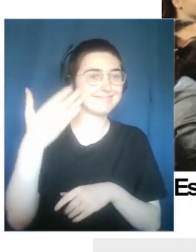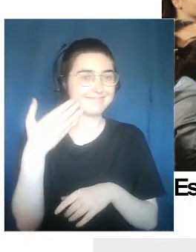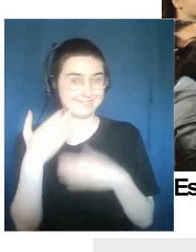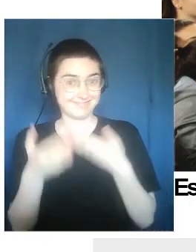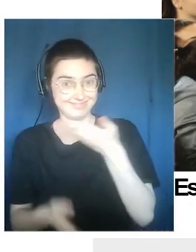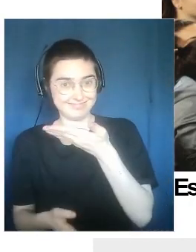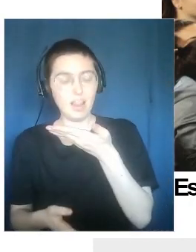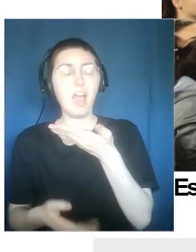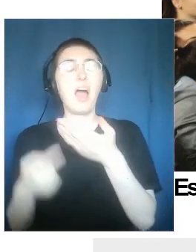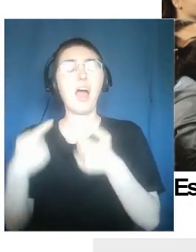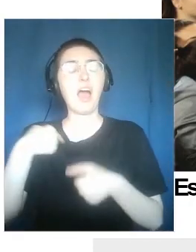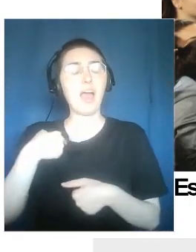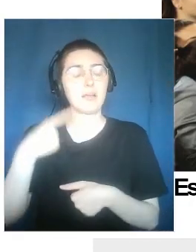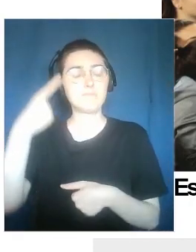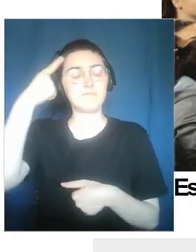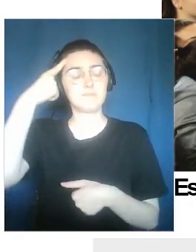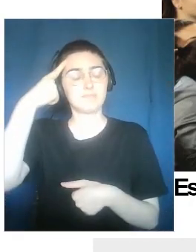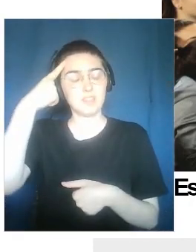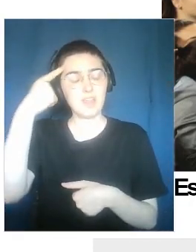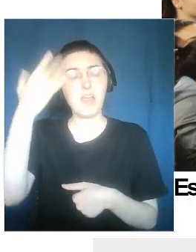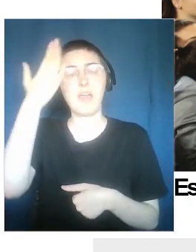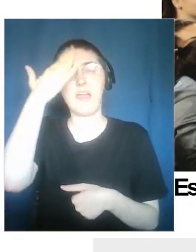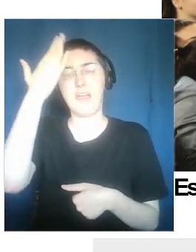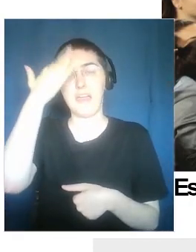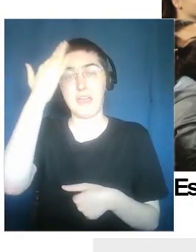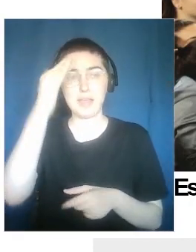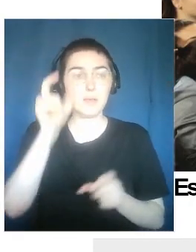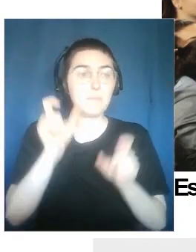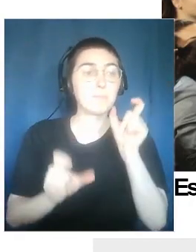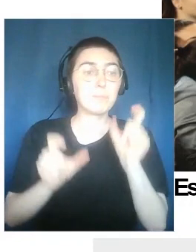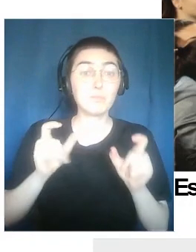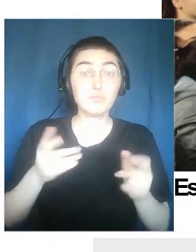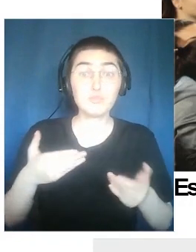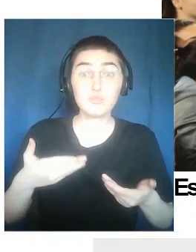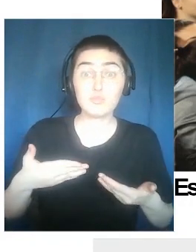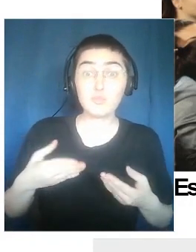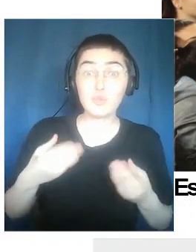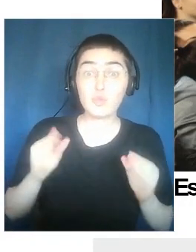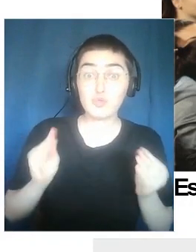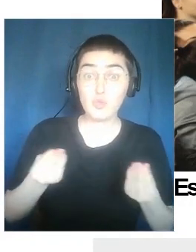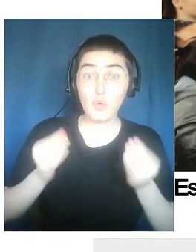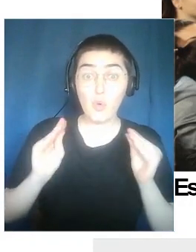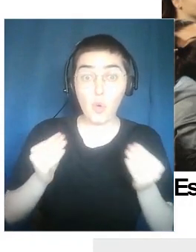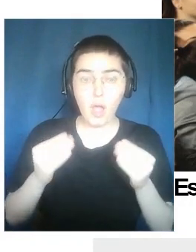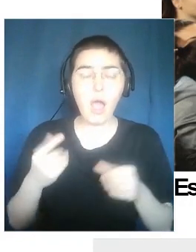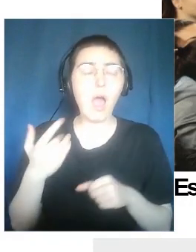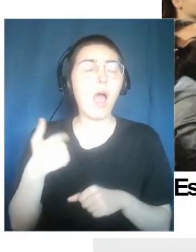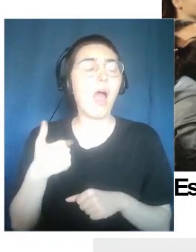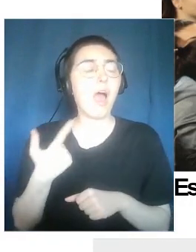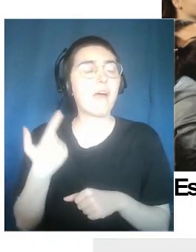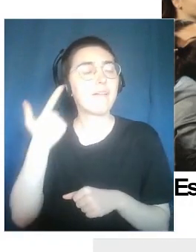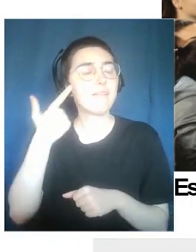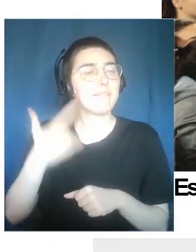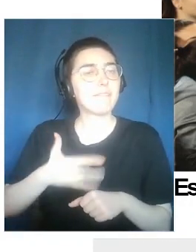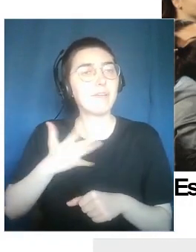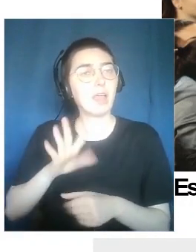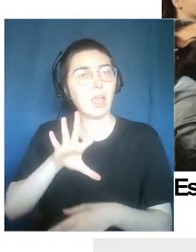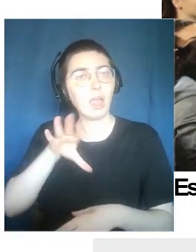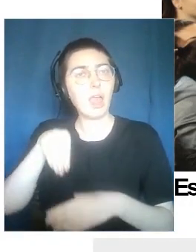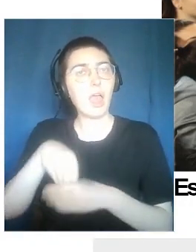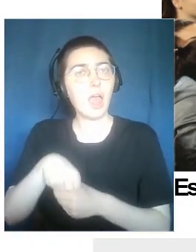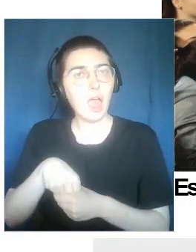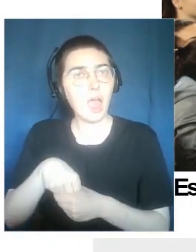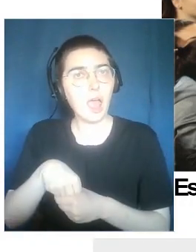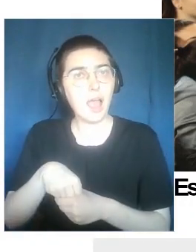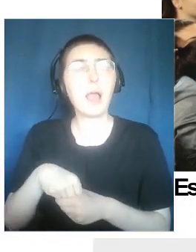a young generation being part of the performance becomes becoming part of the play. And you can see